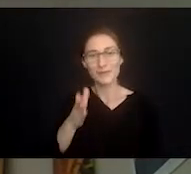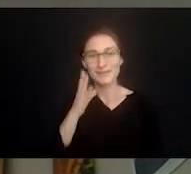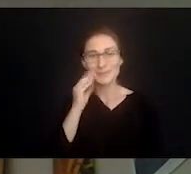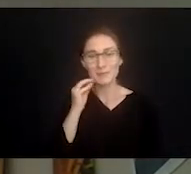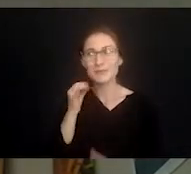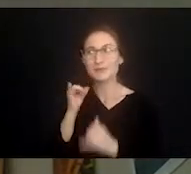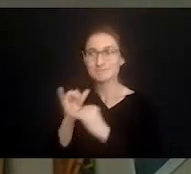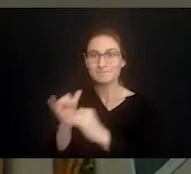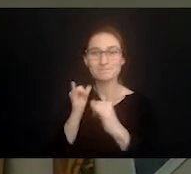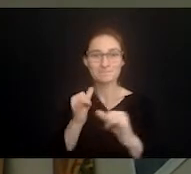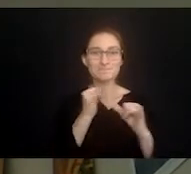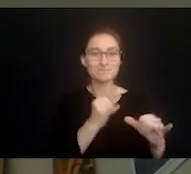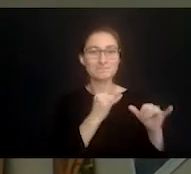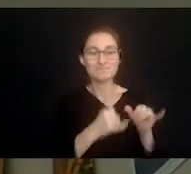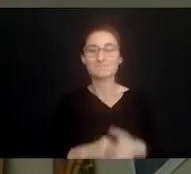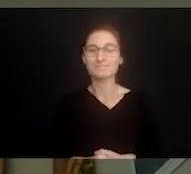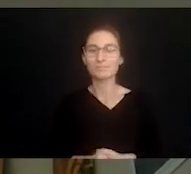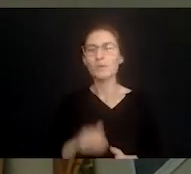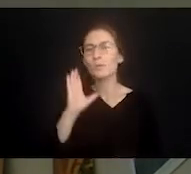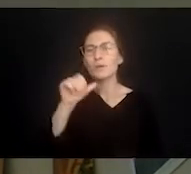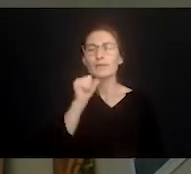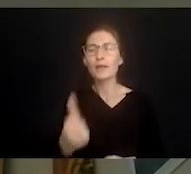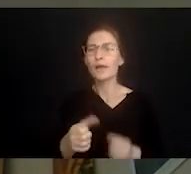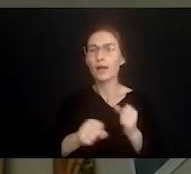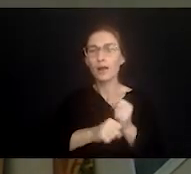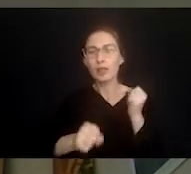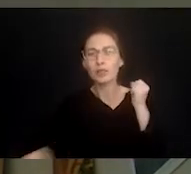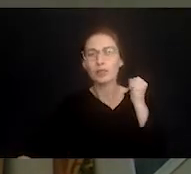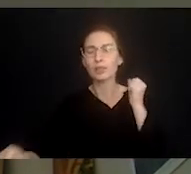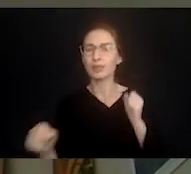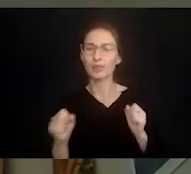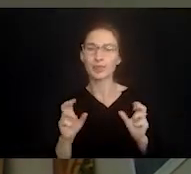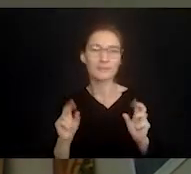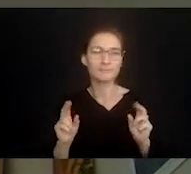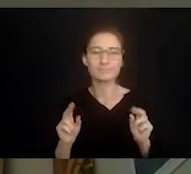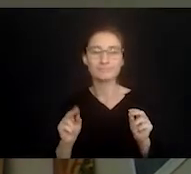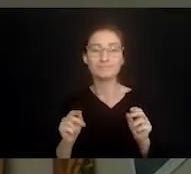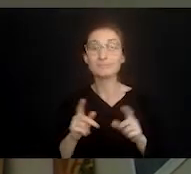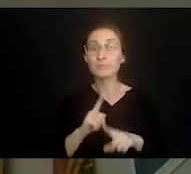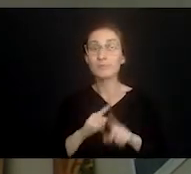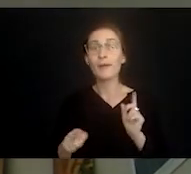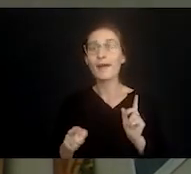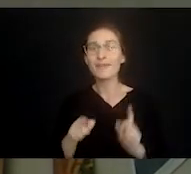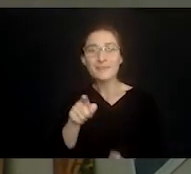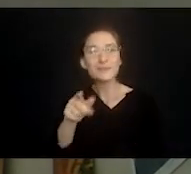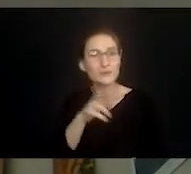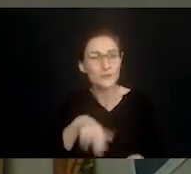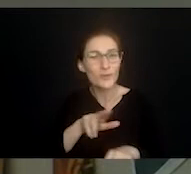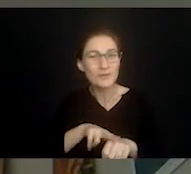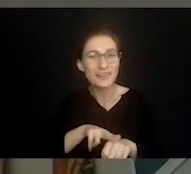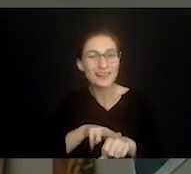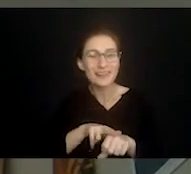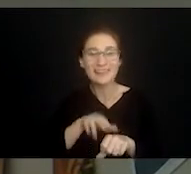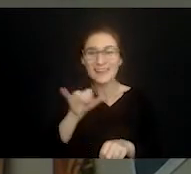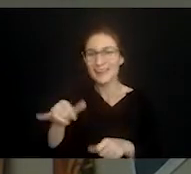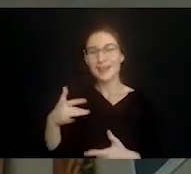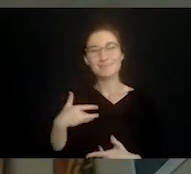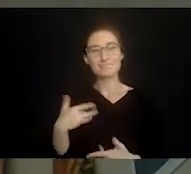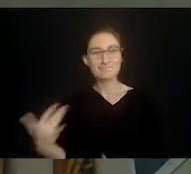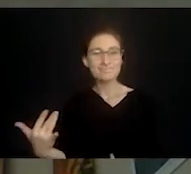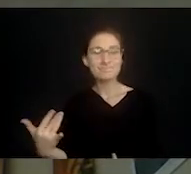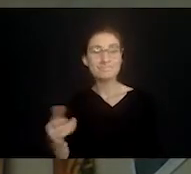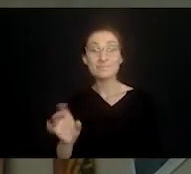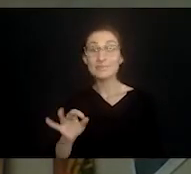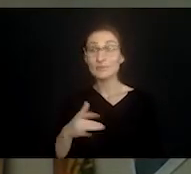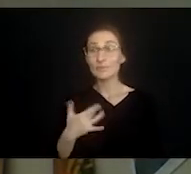these feelings in different times. So we're not going to stay here long, but to know that it's okay and you're normal, you're typical